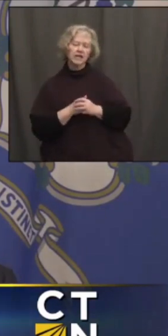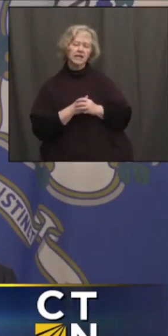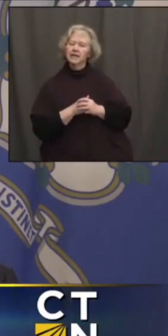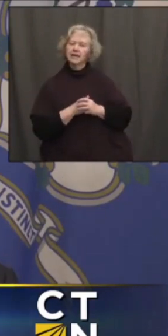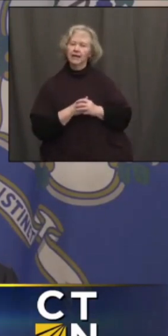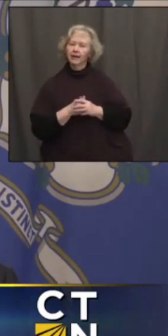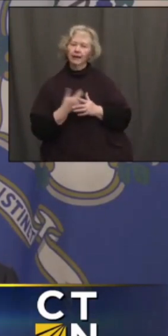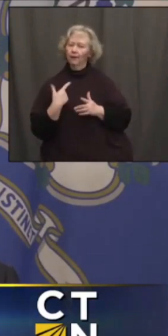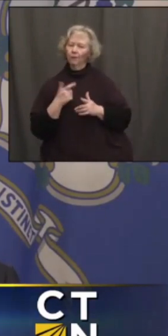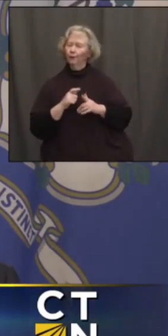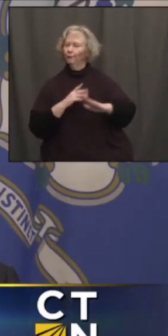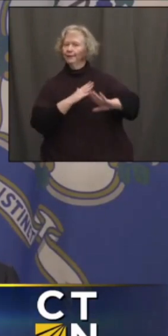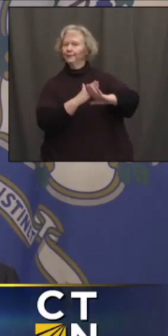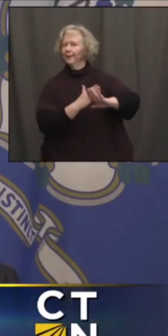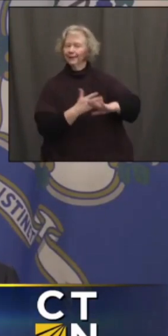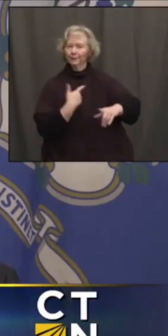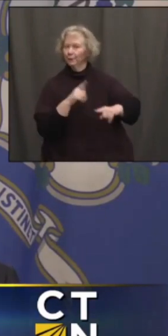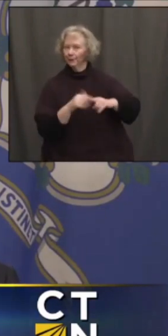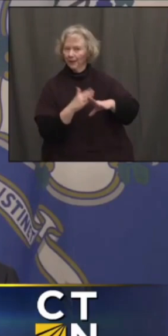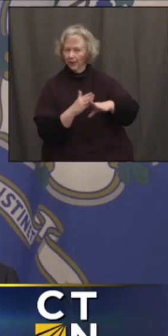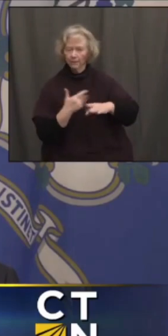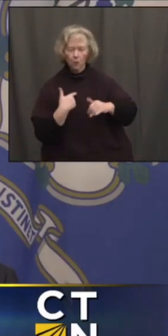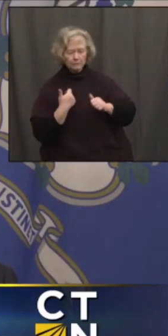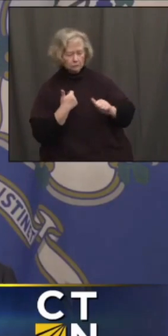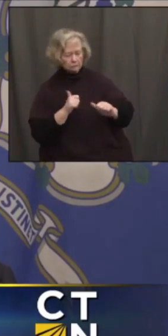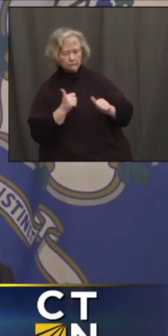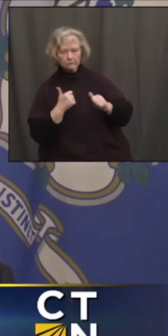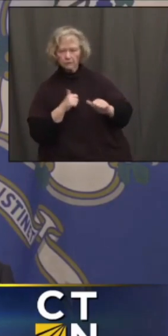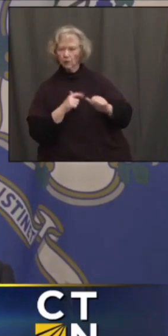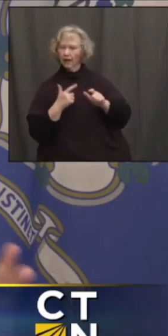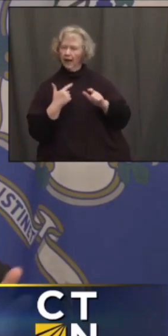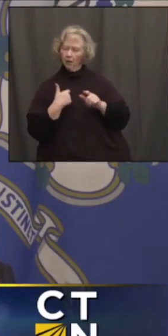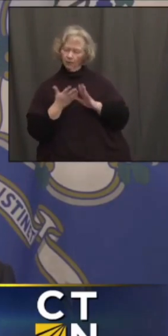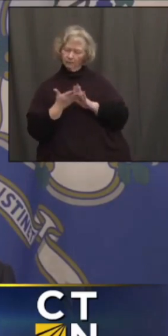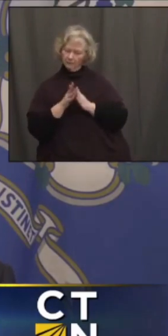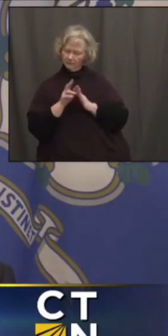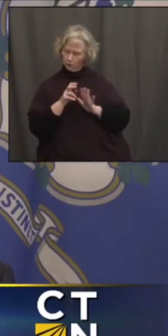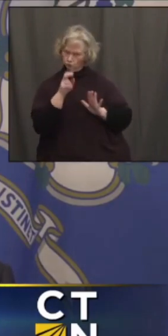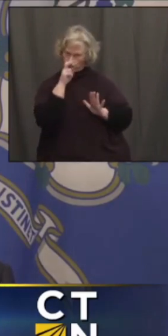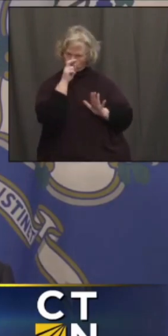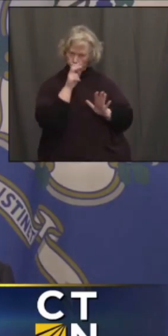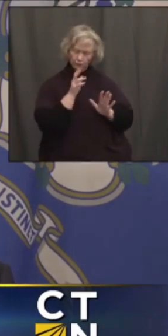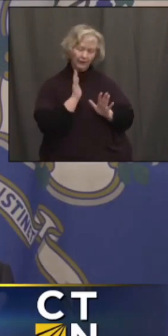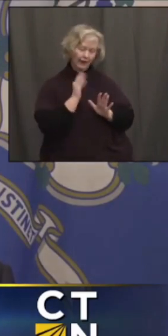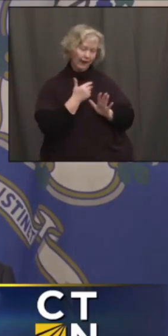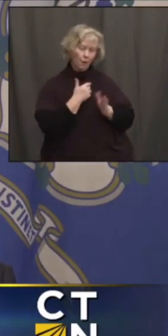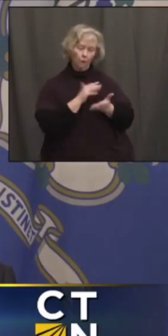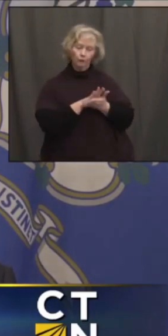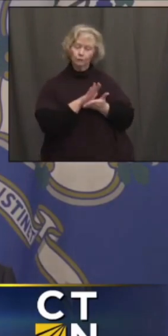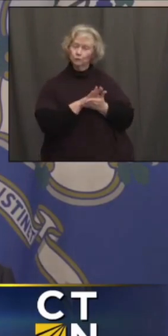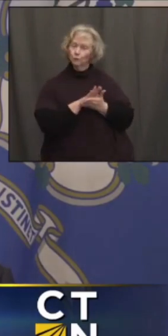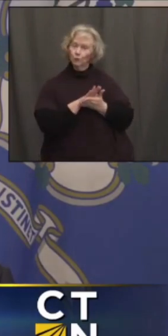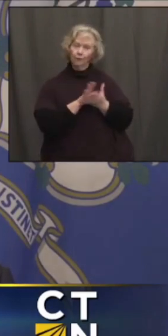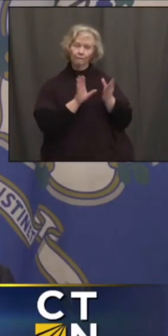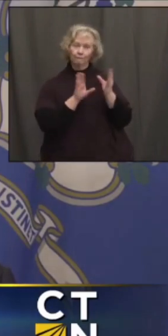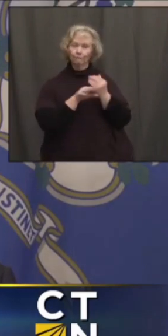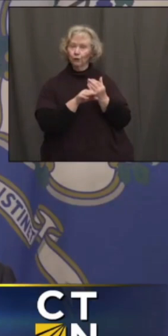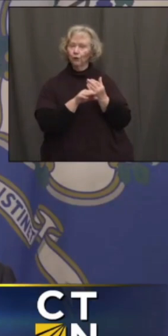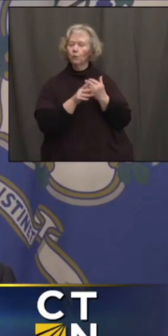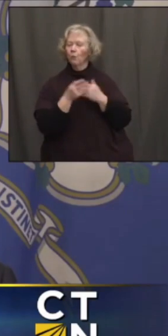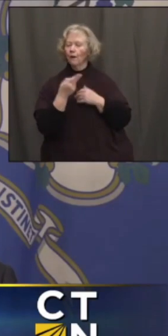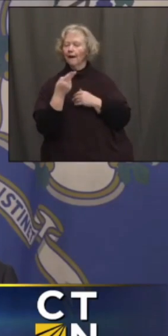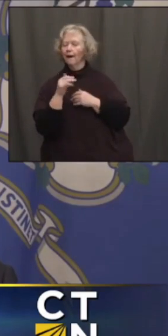keep that away. And we did. We stayed relatively strict. And some of our schools went to virtual for a while, or at least hybrid.